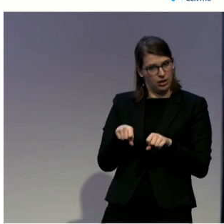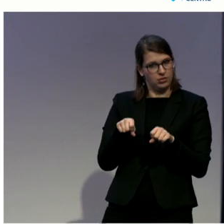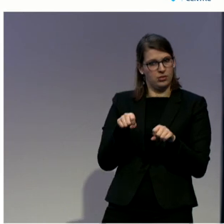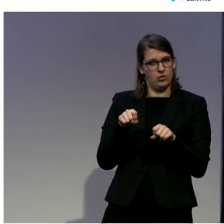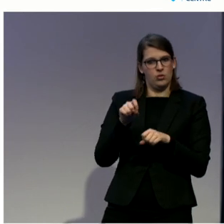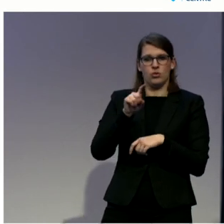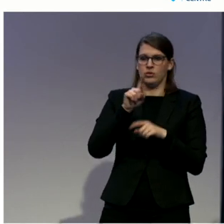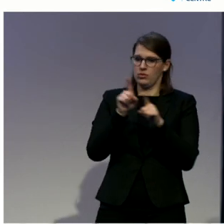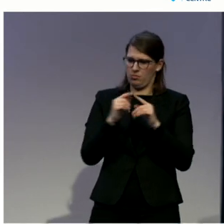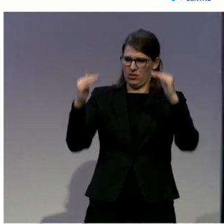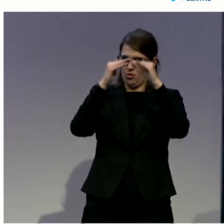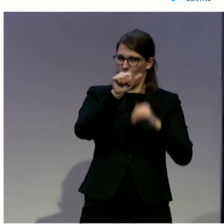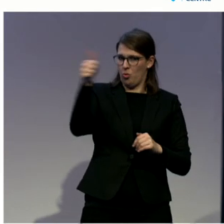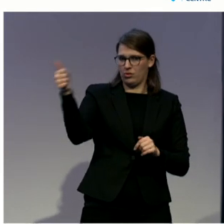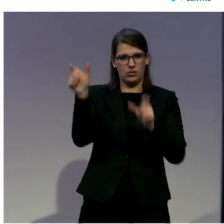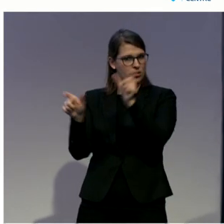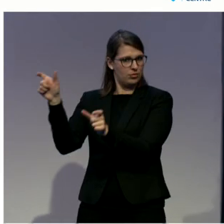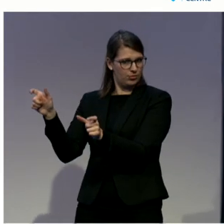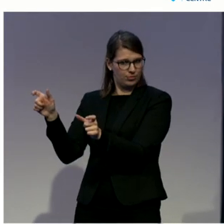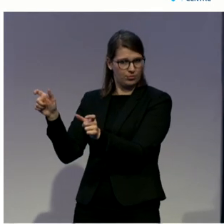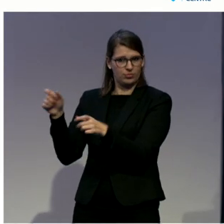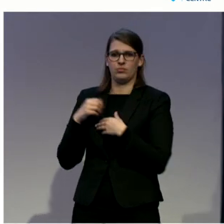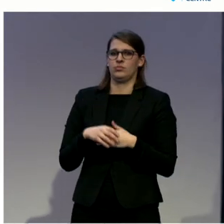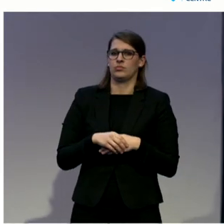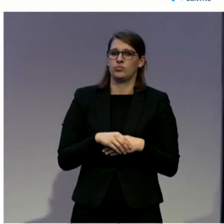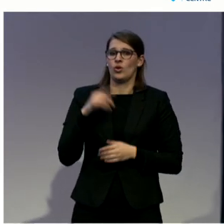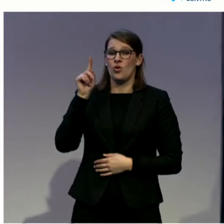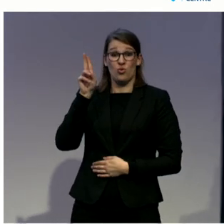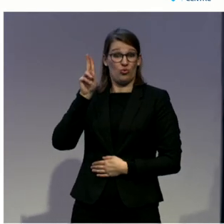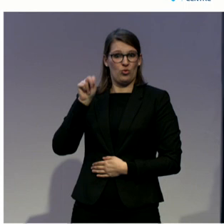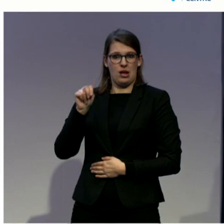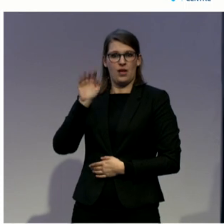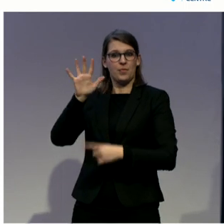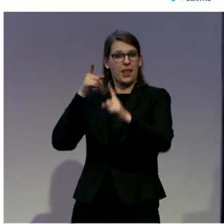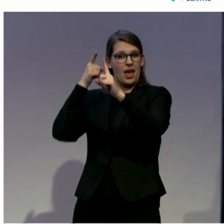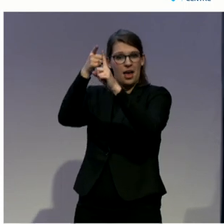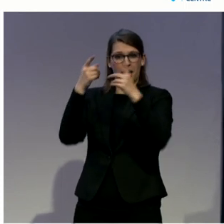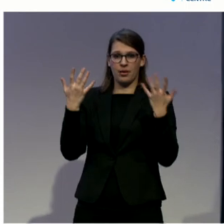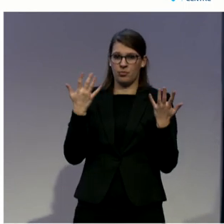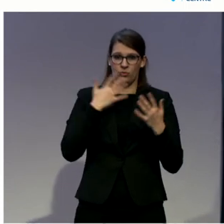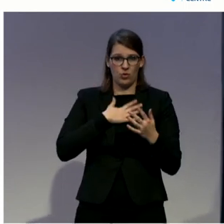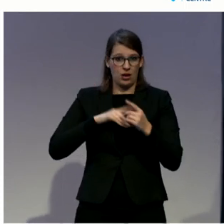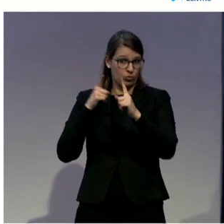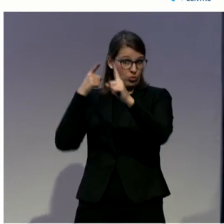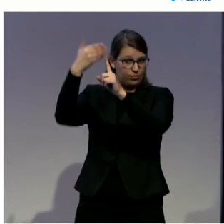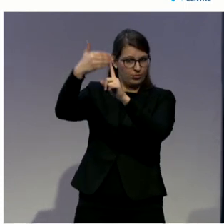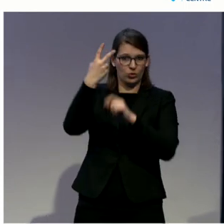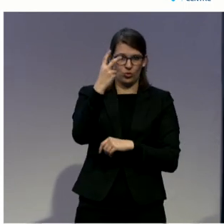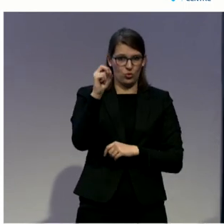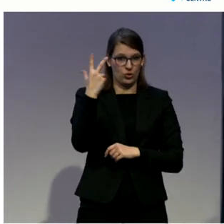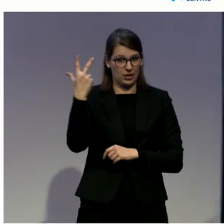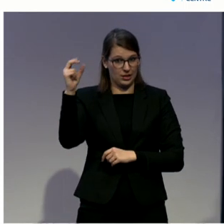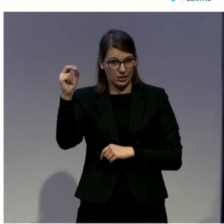2030 Sustainable Development Goals are also part of that legal framework, as is domestic law and